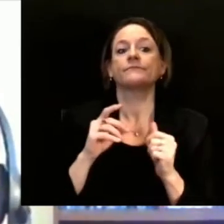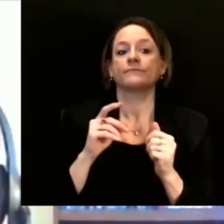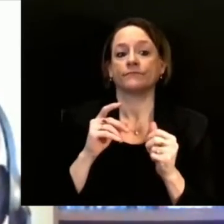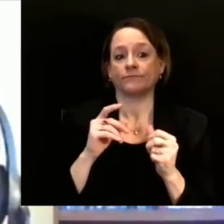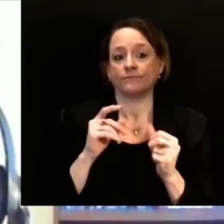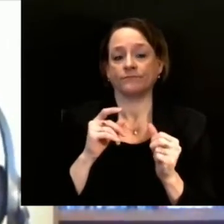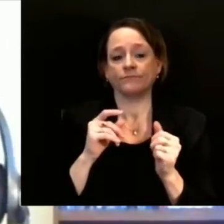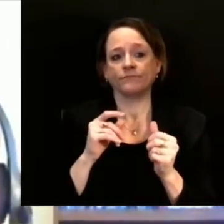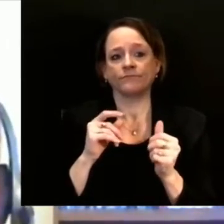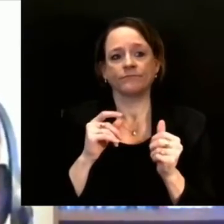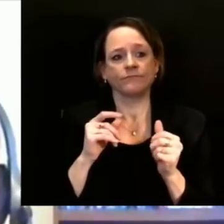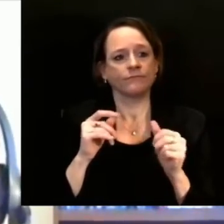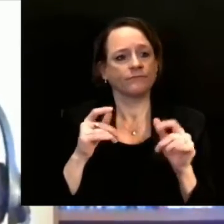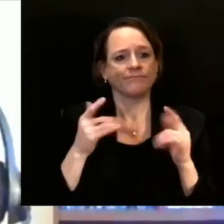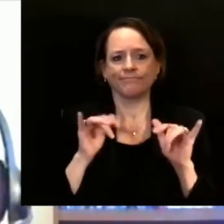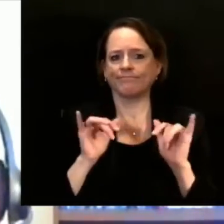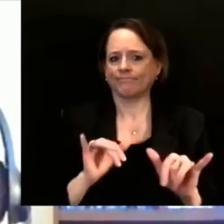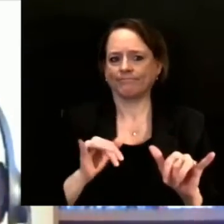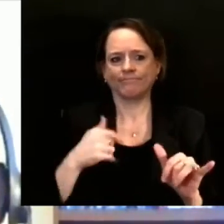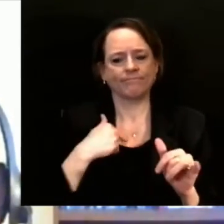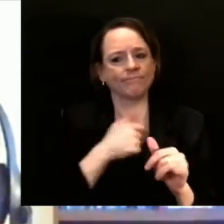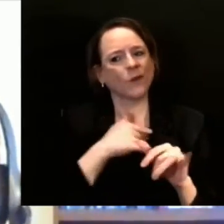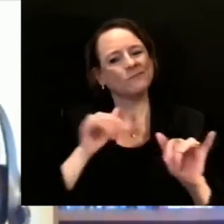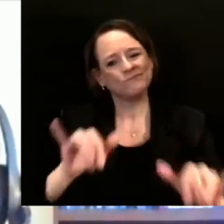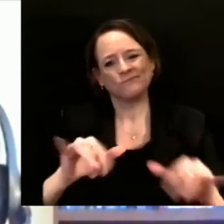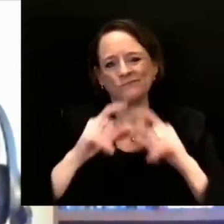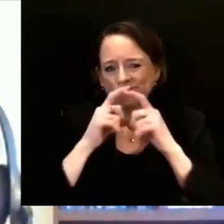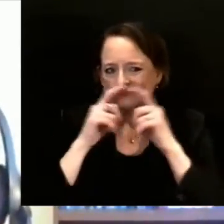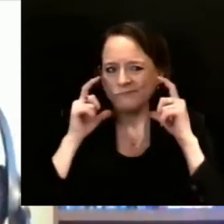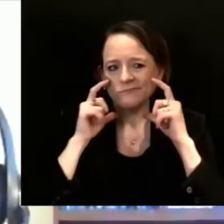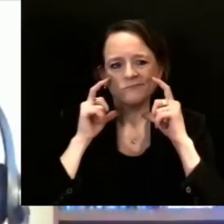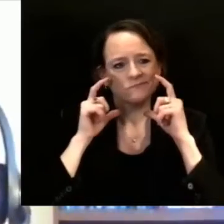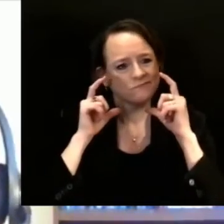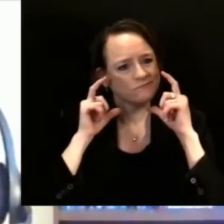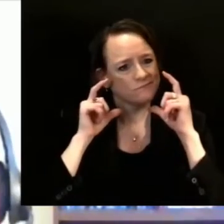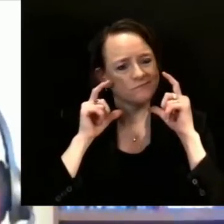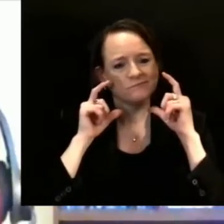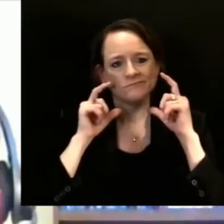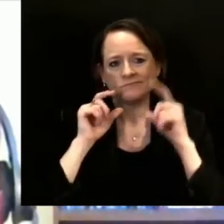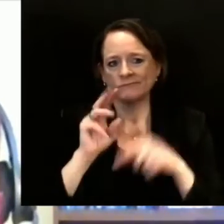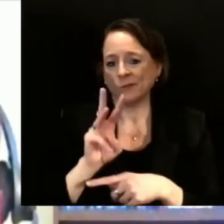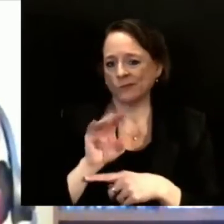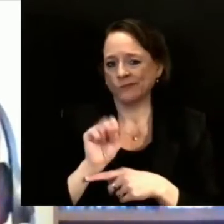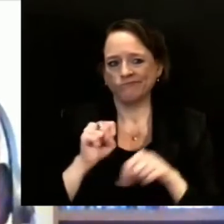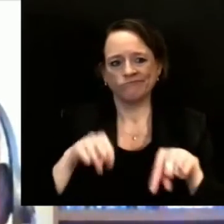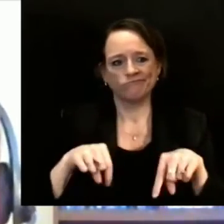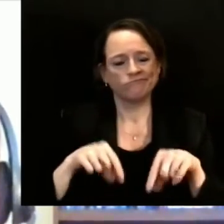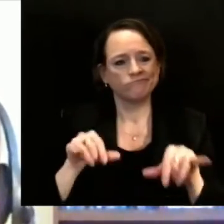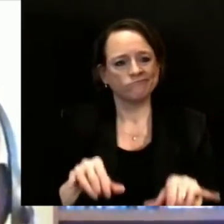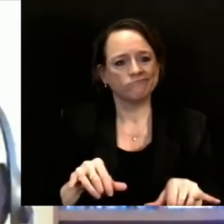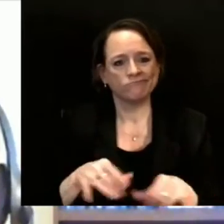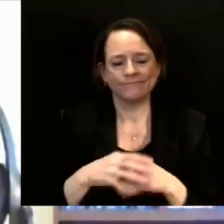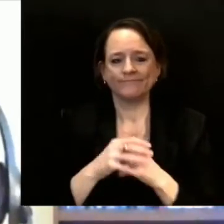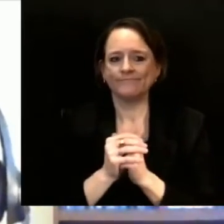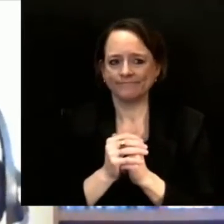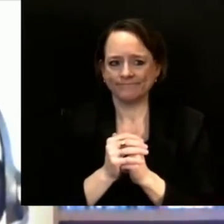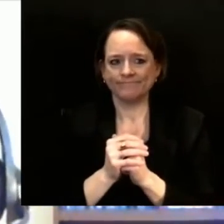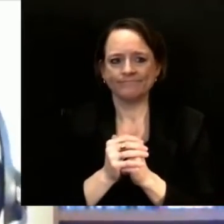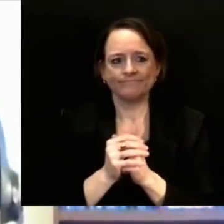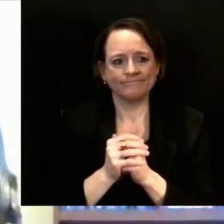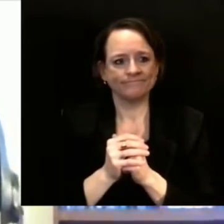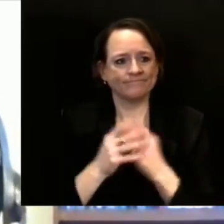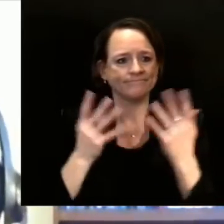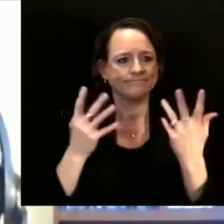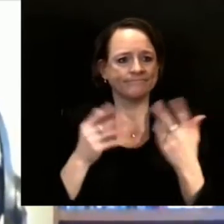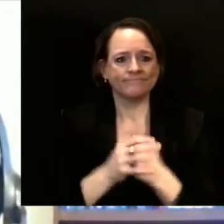and why it continues to be incredibly important that whether that mandate stands or not everybody in our state